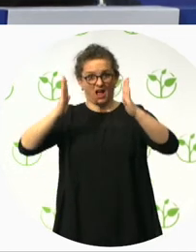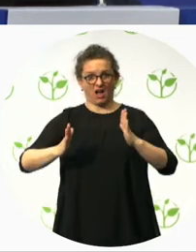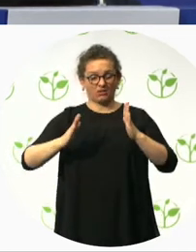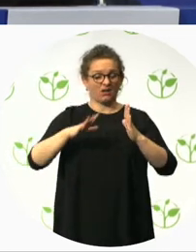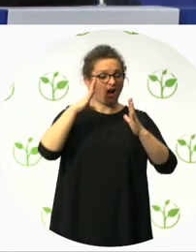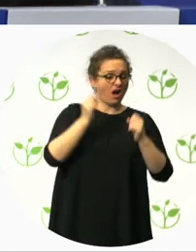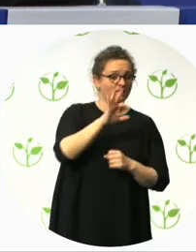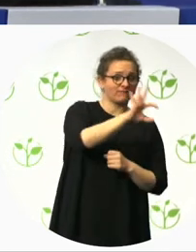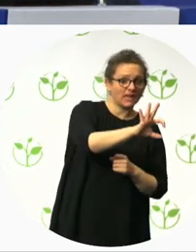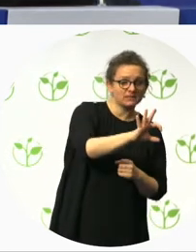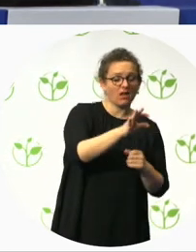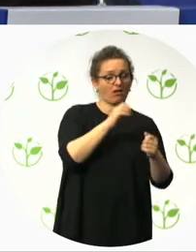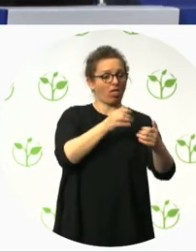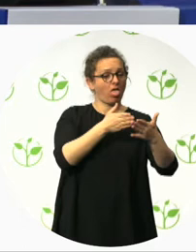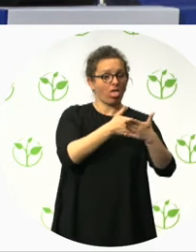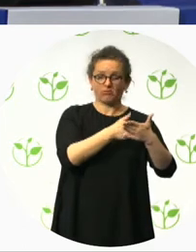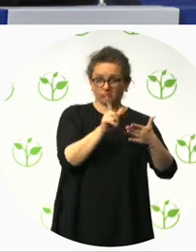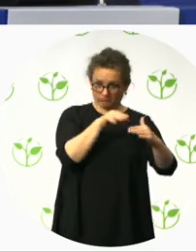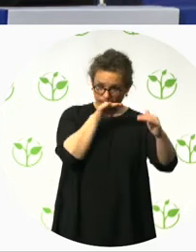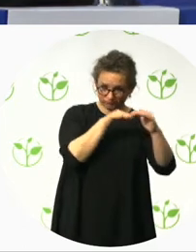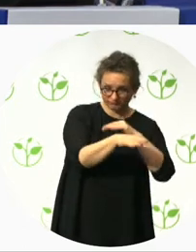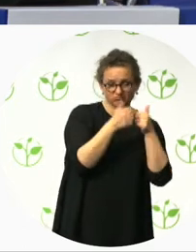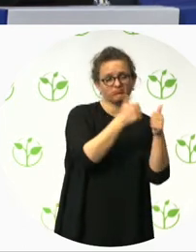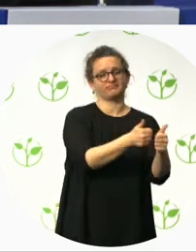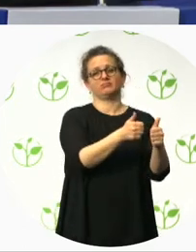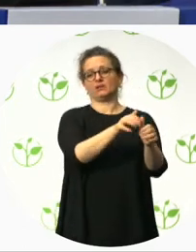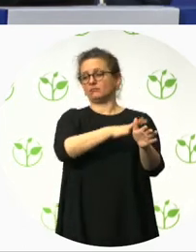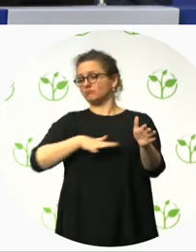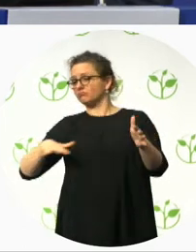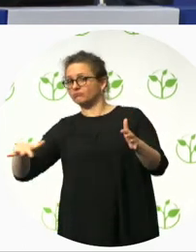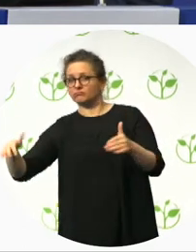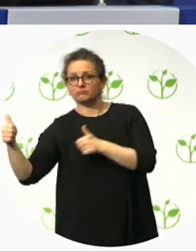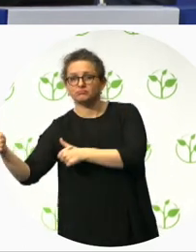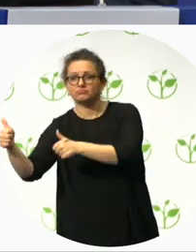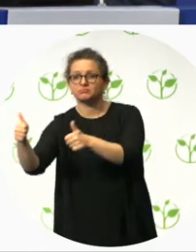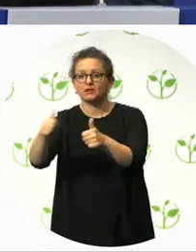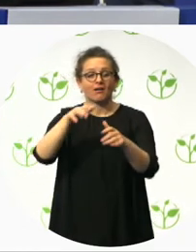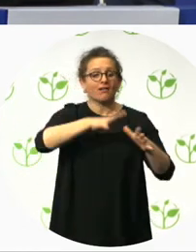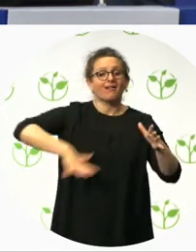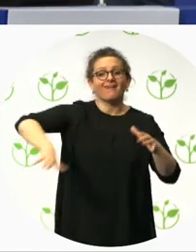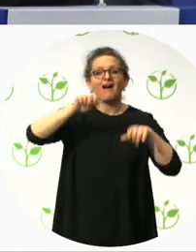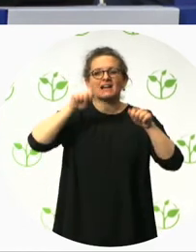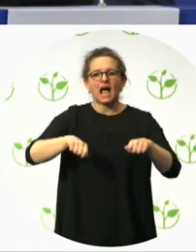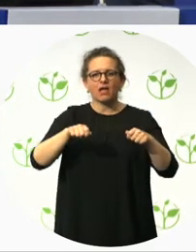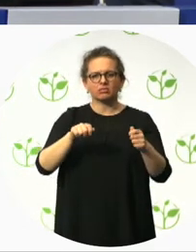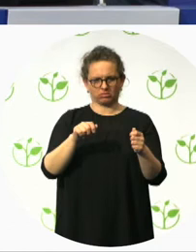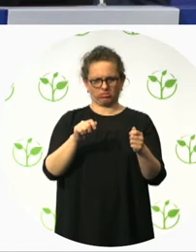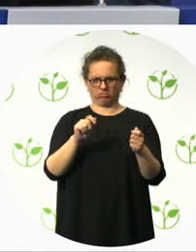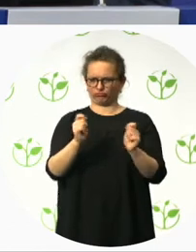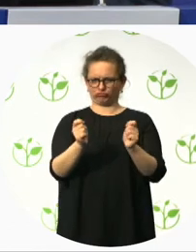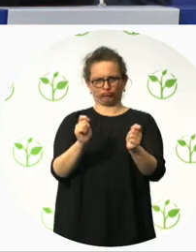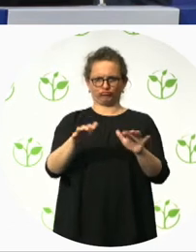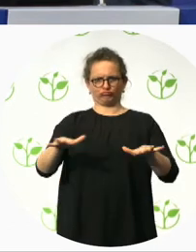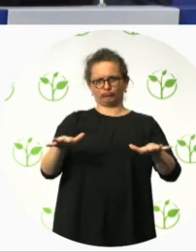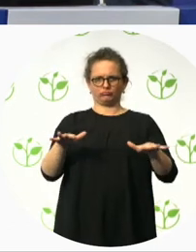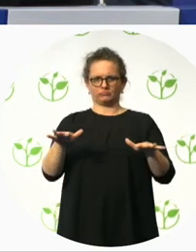accessible loos. It has a change in places facility. Which is a large adult change toilet facility for people with more severe disabilities. That may